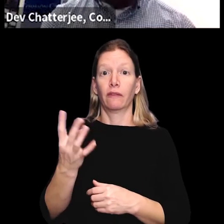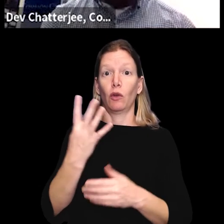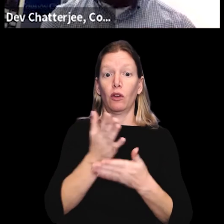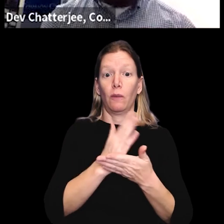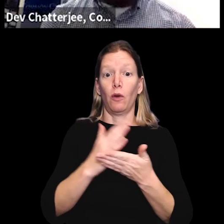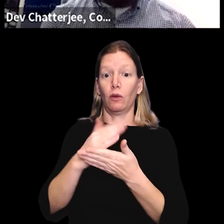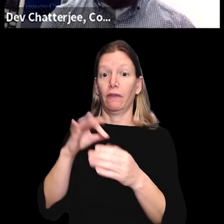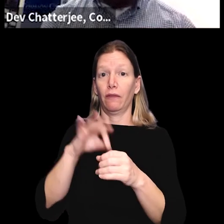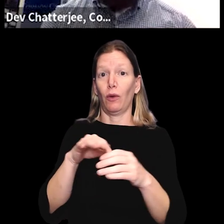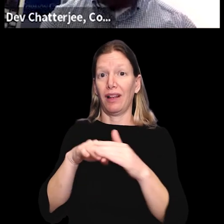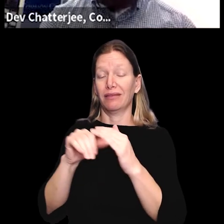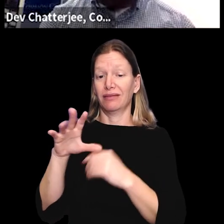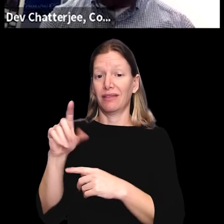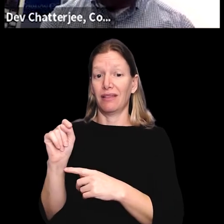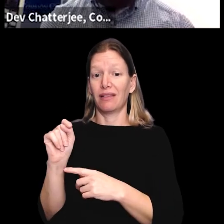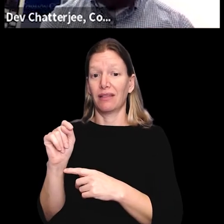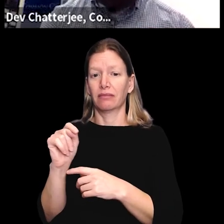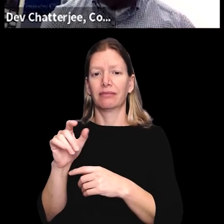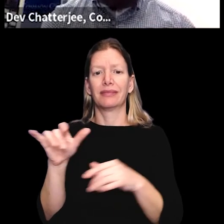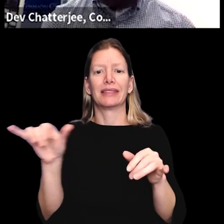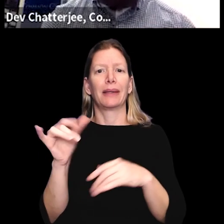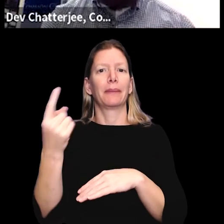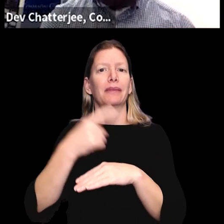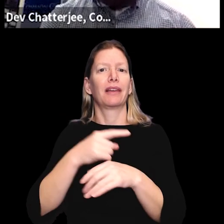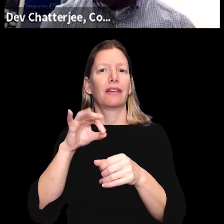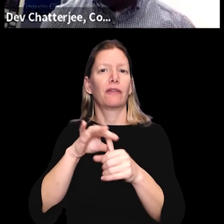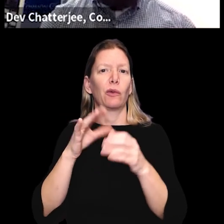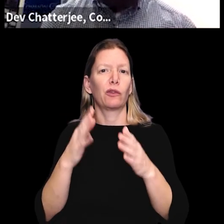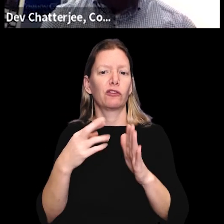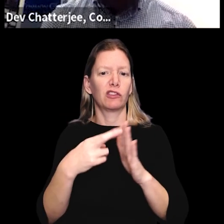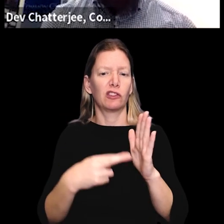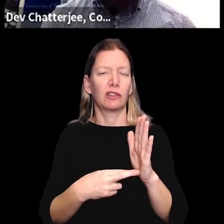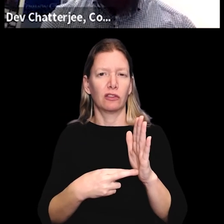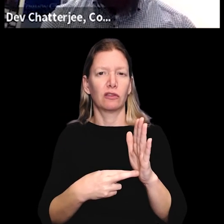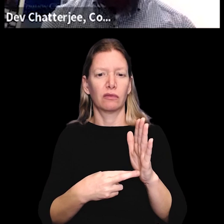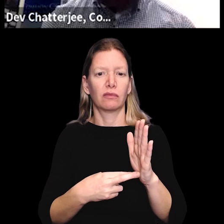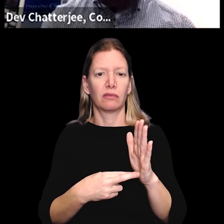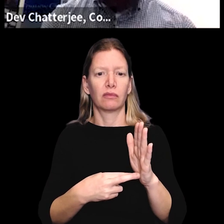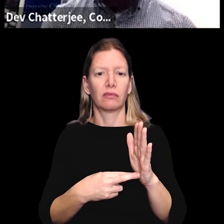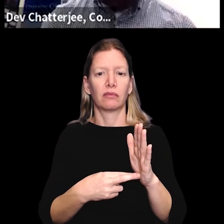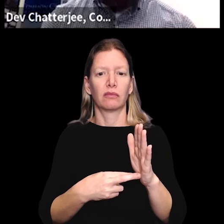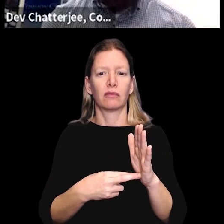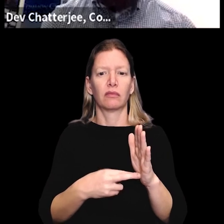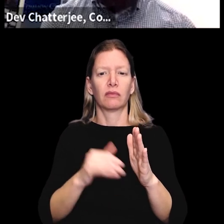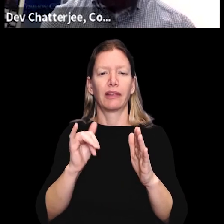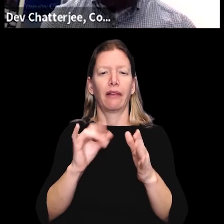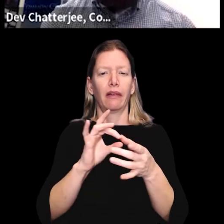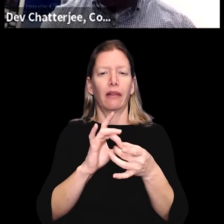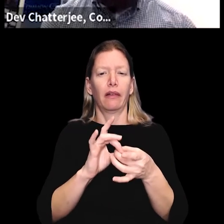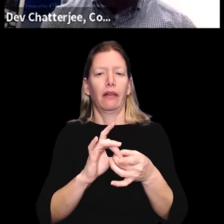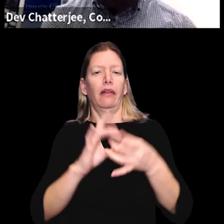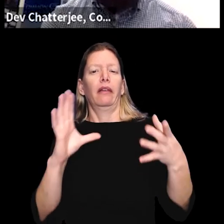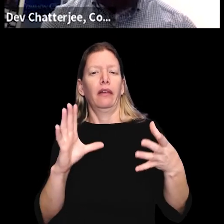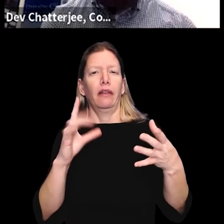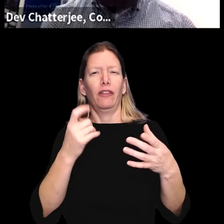The four components of the voting access act are same day voter registration decoupling the